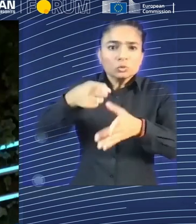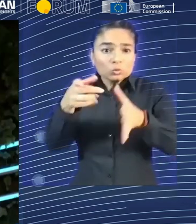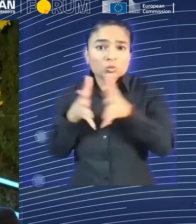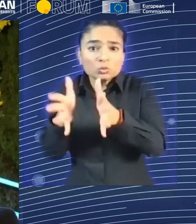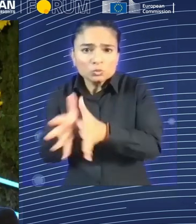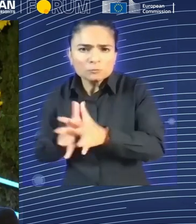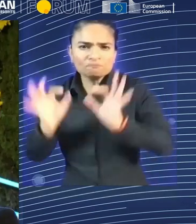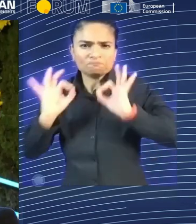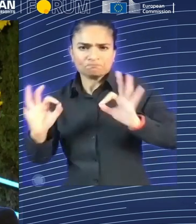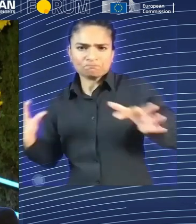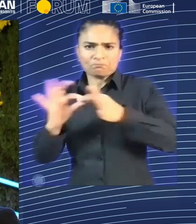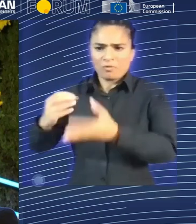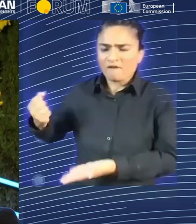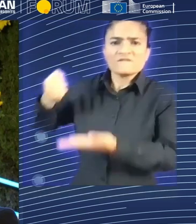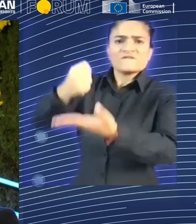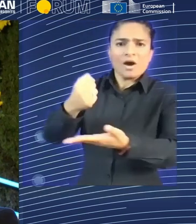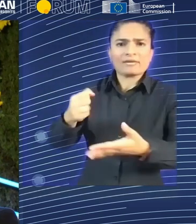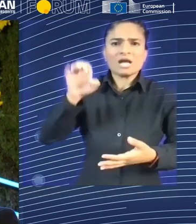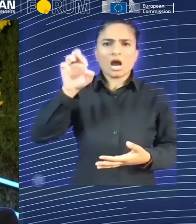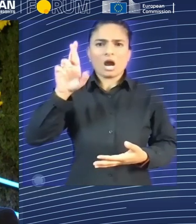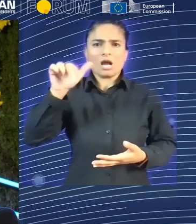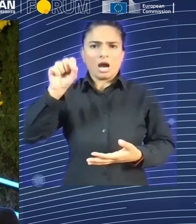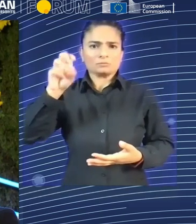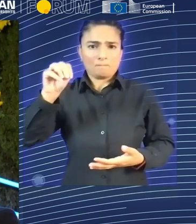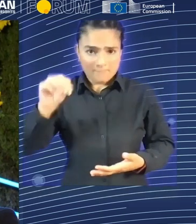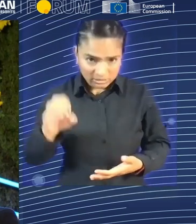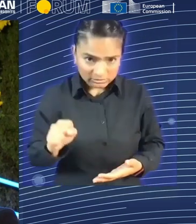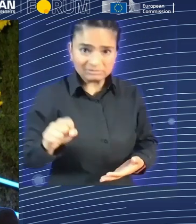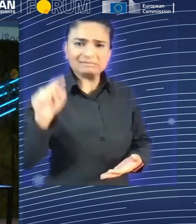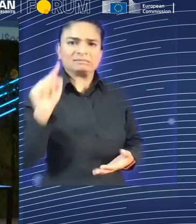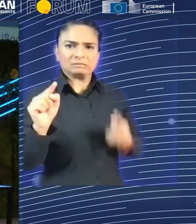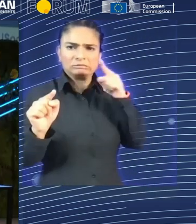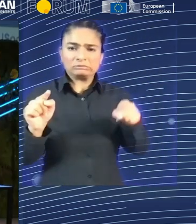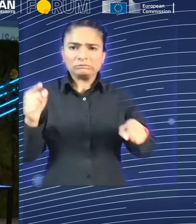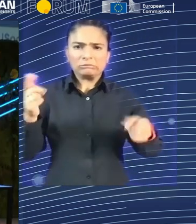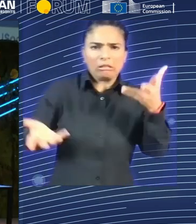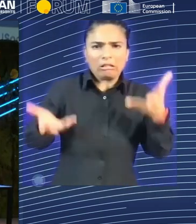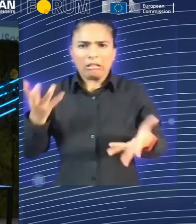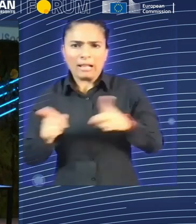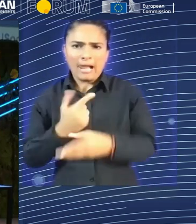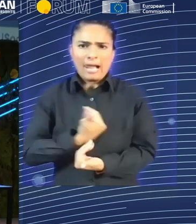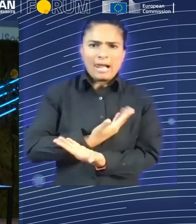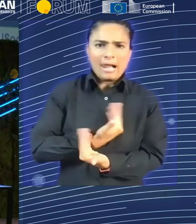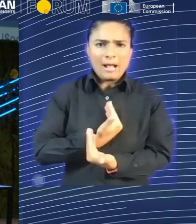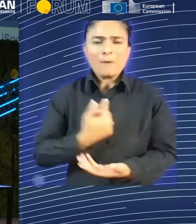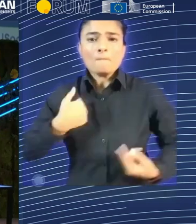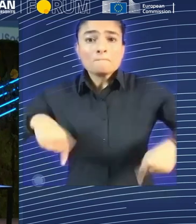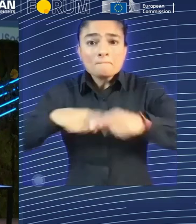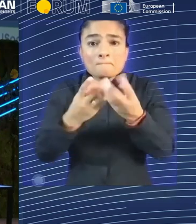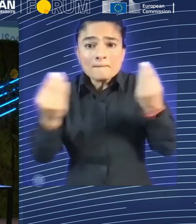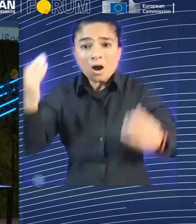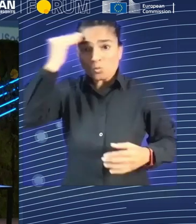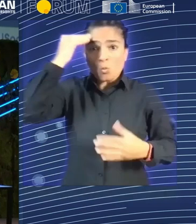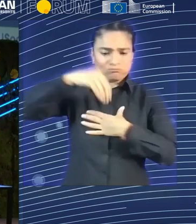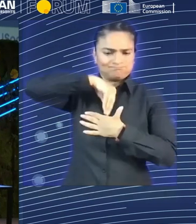small businesses in particular are more cautious and worried about that? I'm not sure if it's so much caution as just lack of knowledge. Do you think